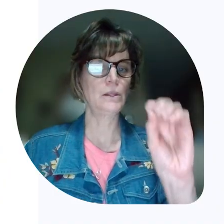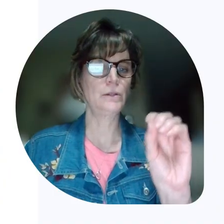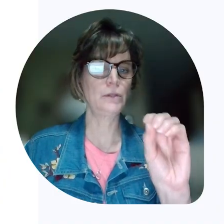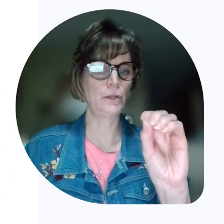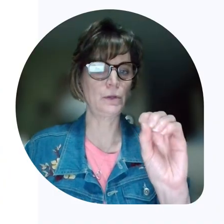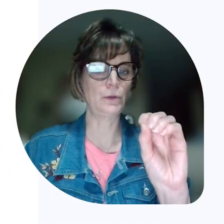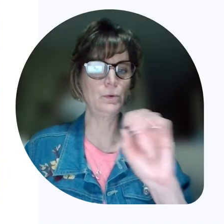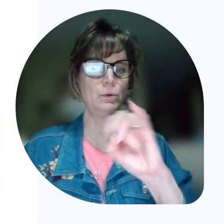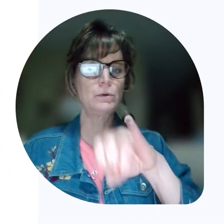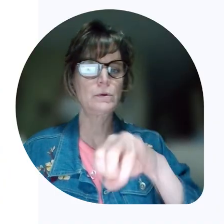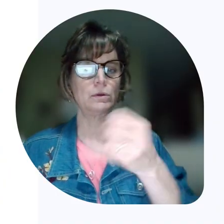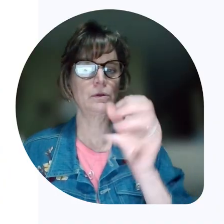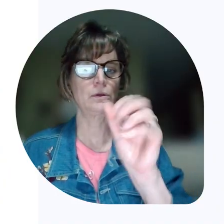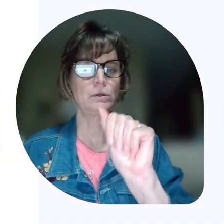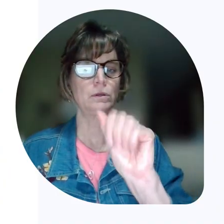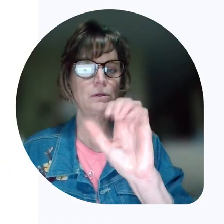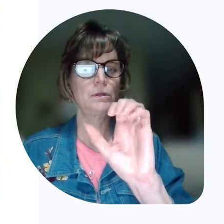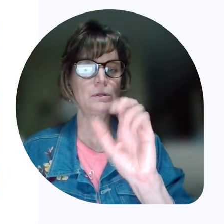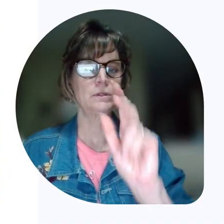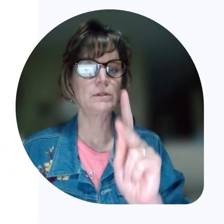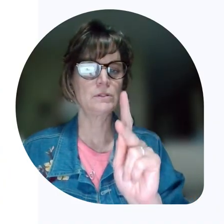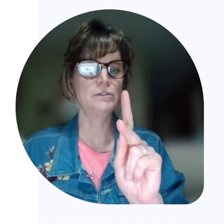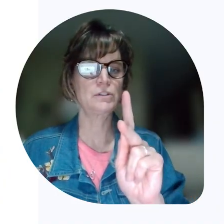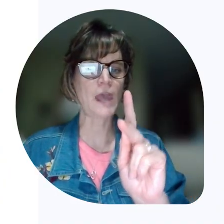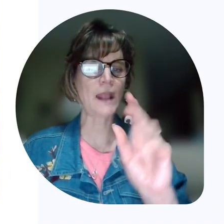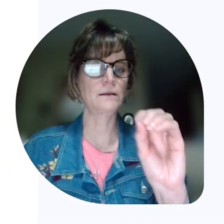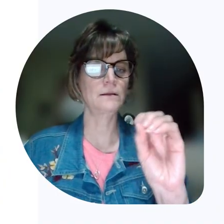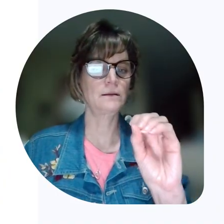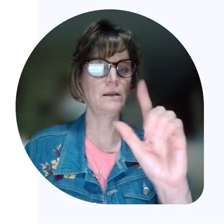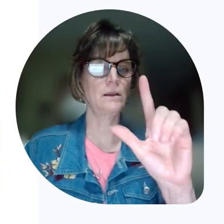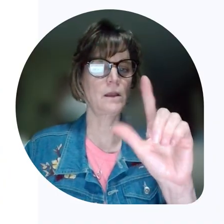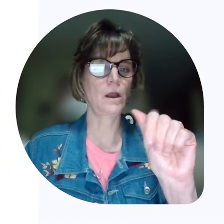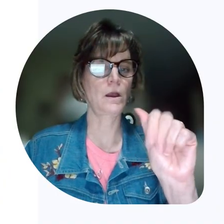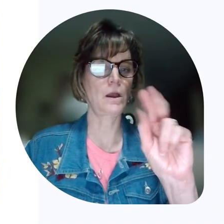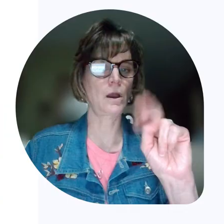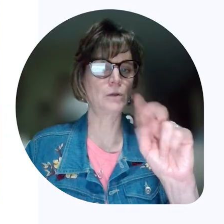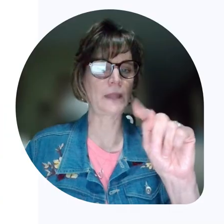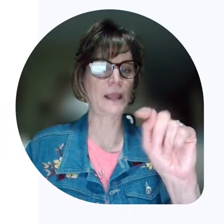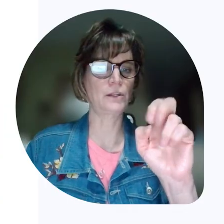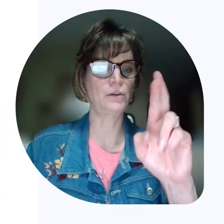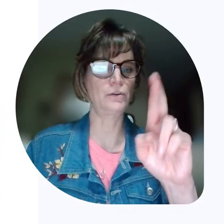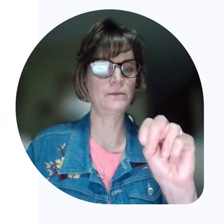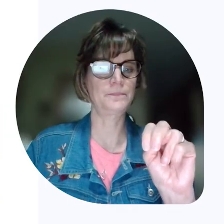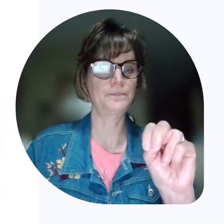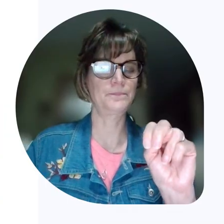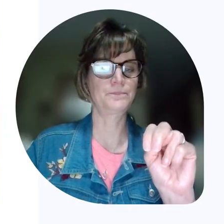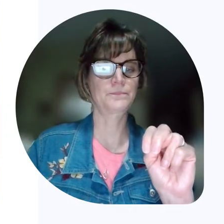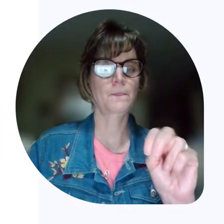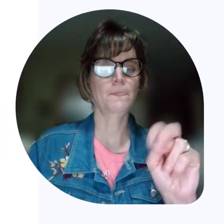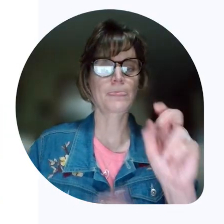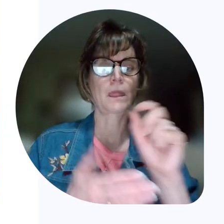to Jack O'Lantern,